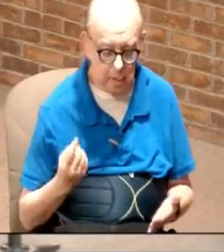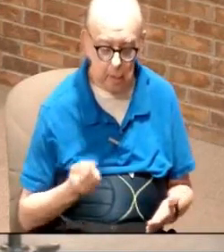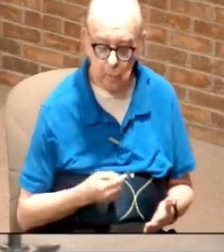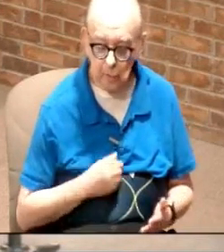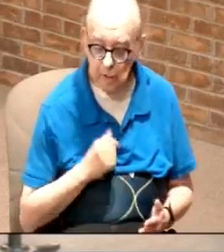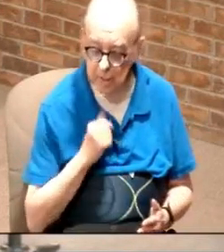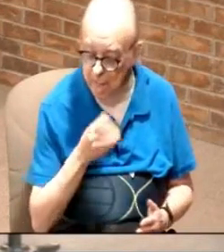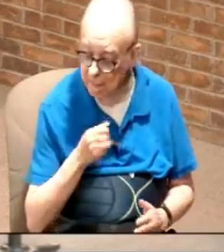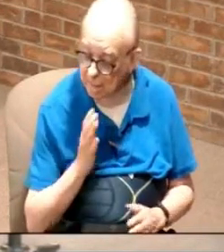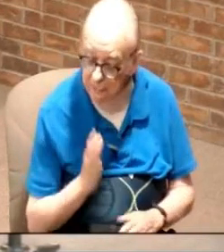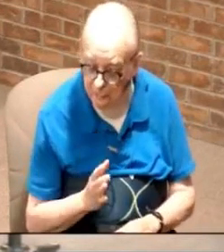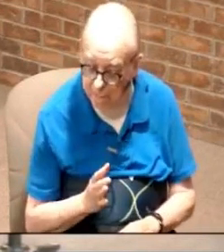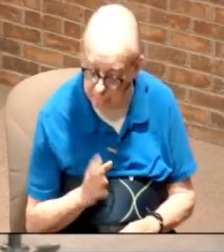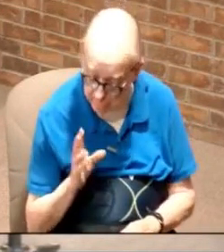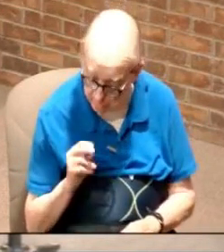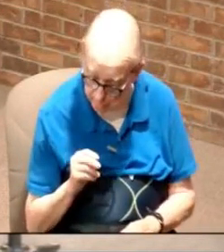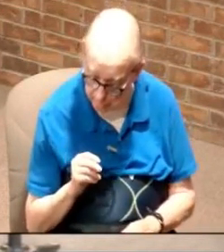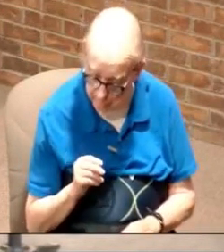God